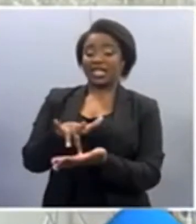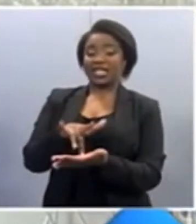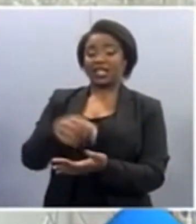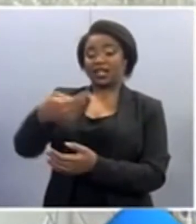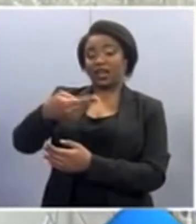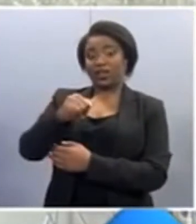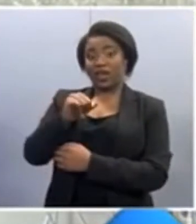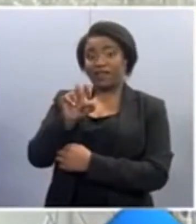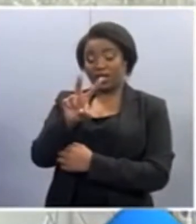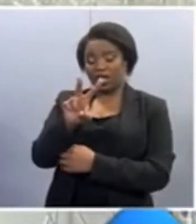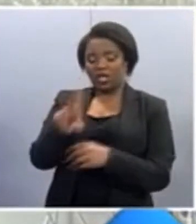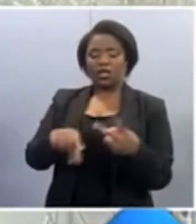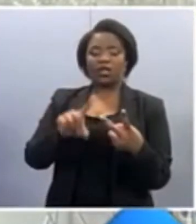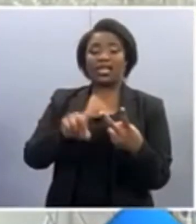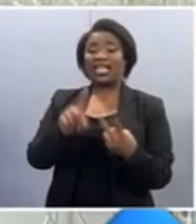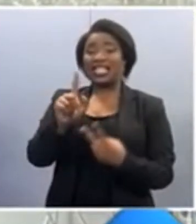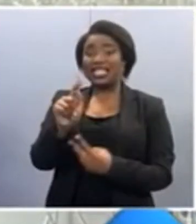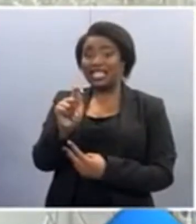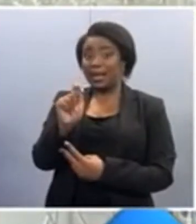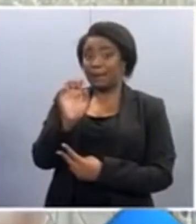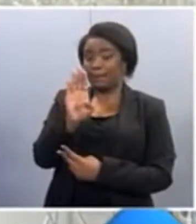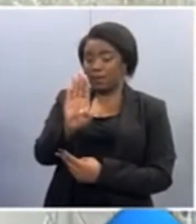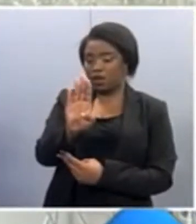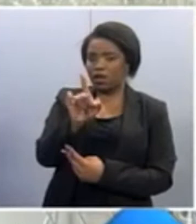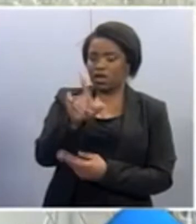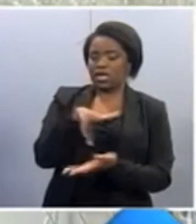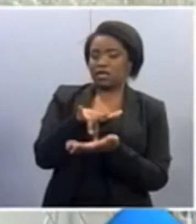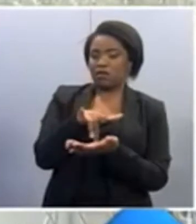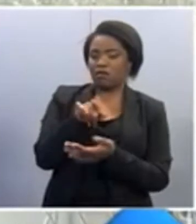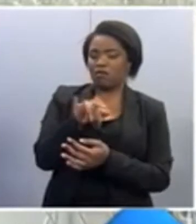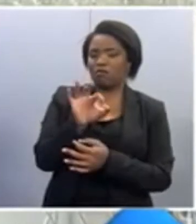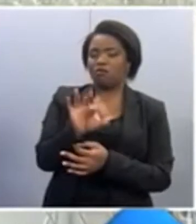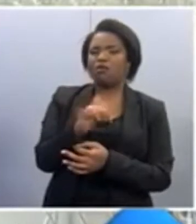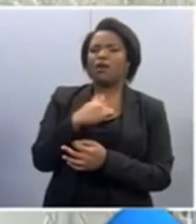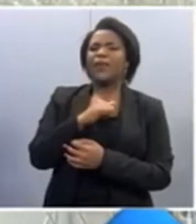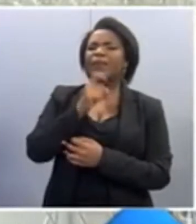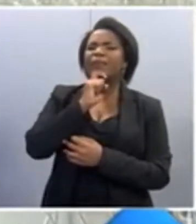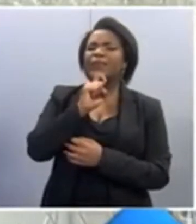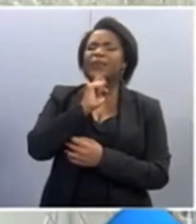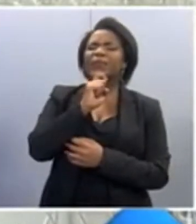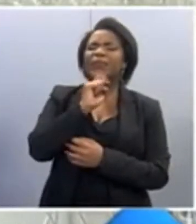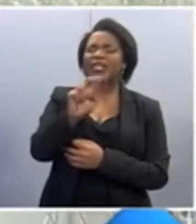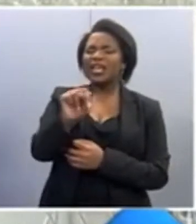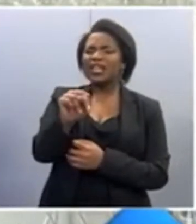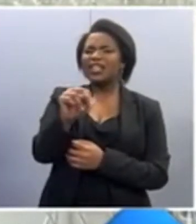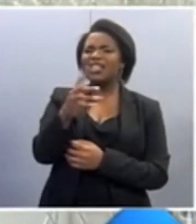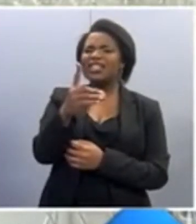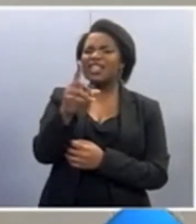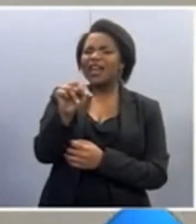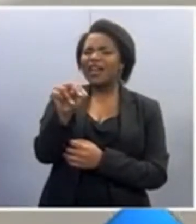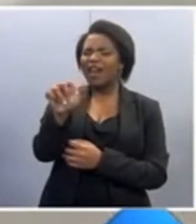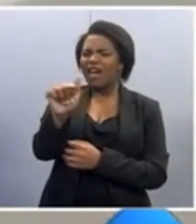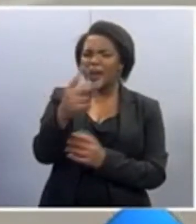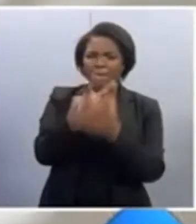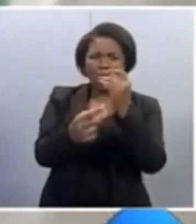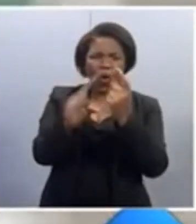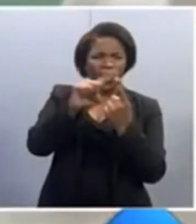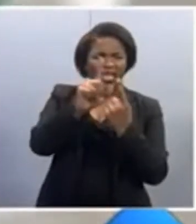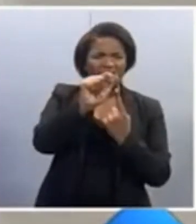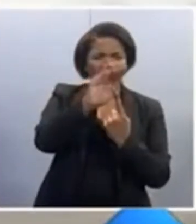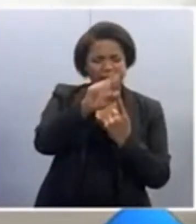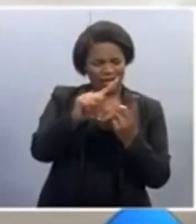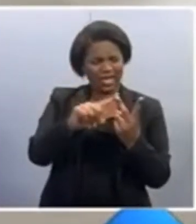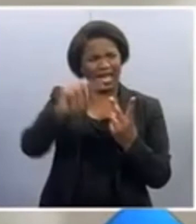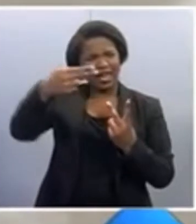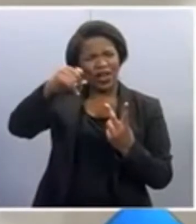and TB epidemics, and we use a lot of DNA sequences to understand both epidemics. And so, by